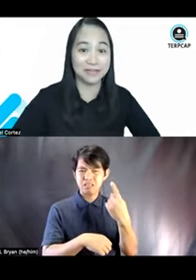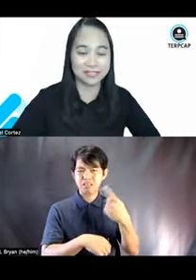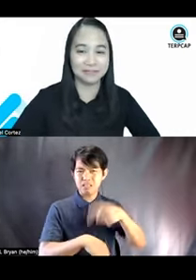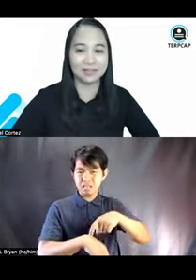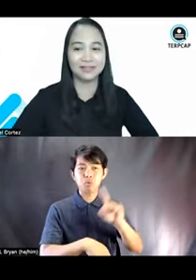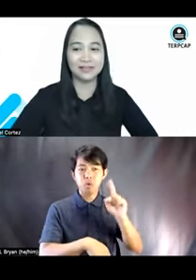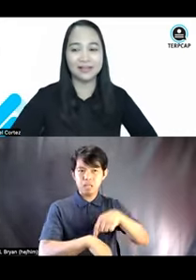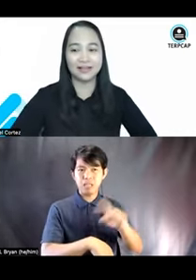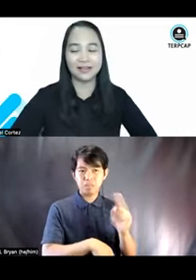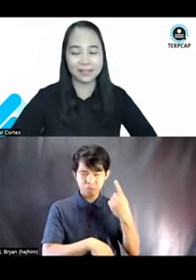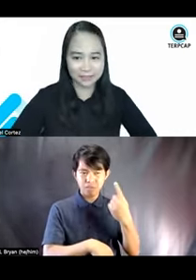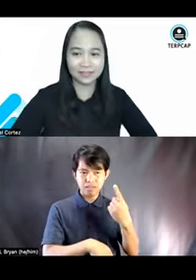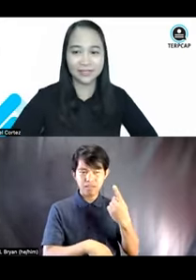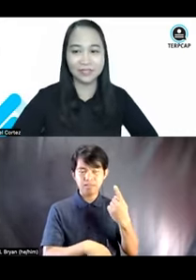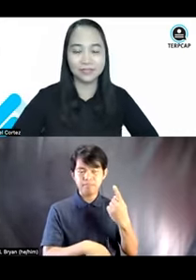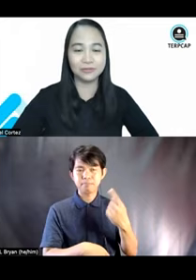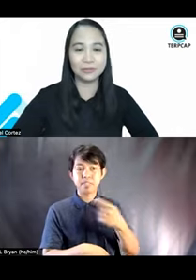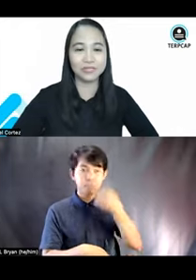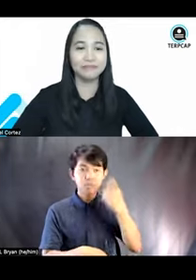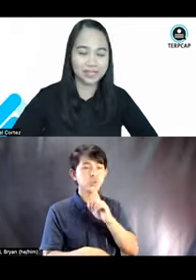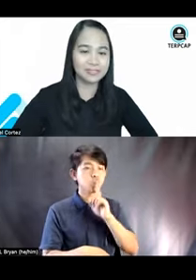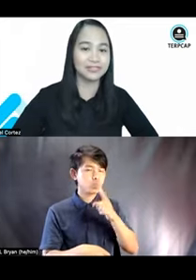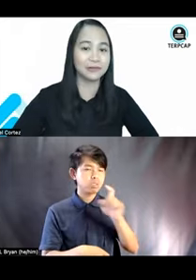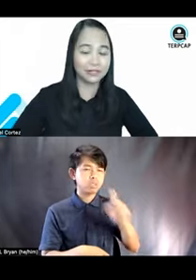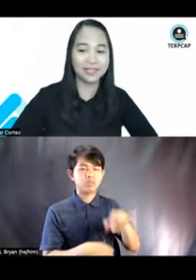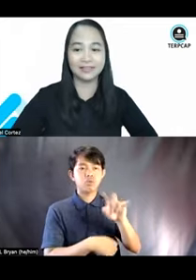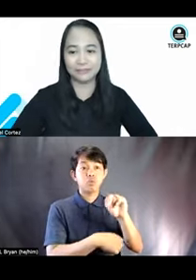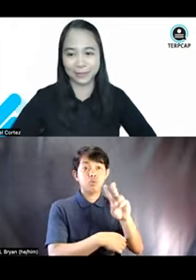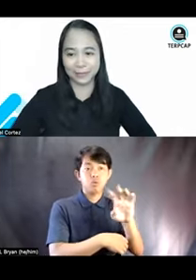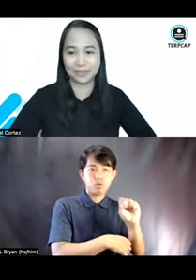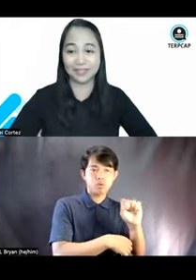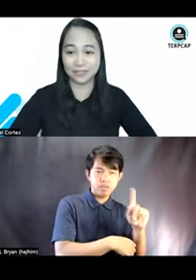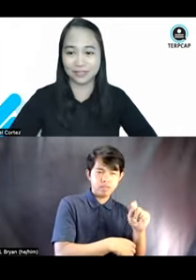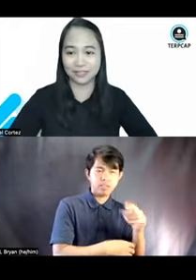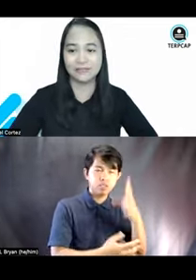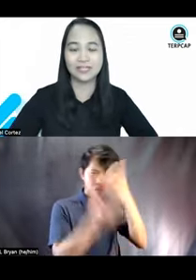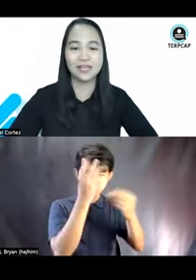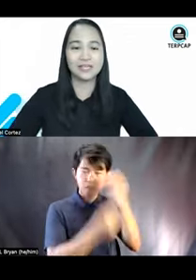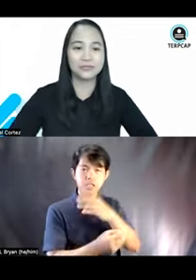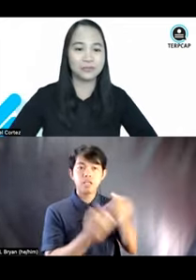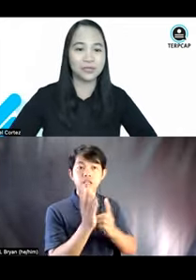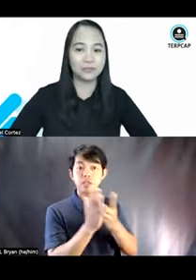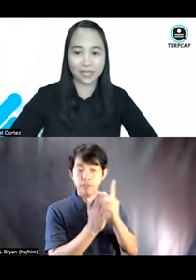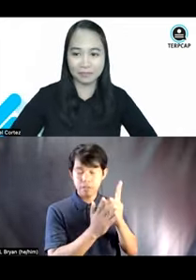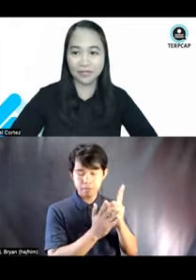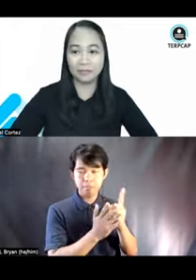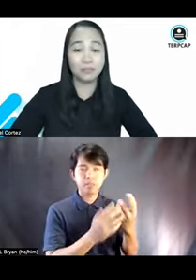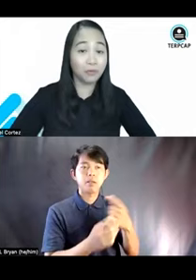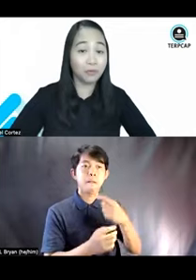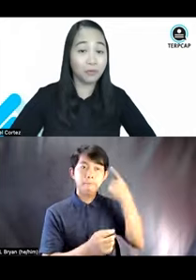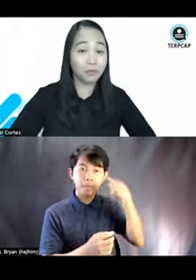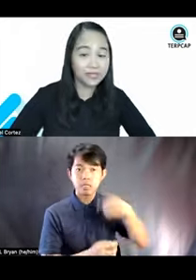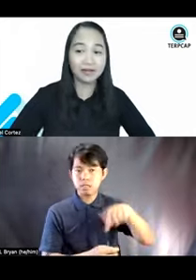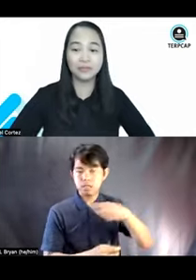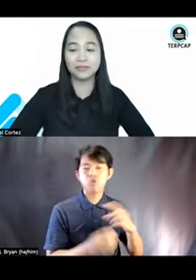one-time investment. Uh, definitely we need to invest in learning and development initiatives so that we can become